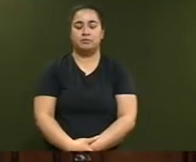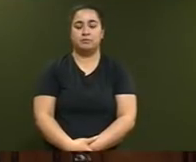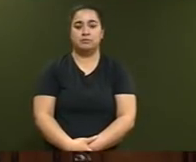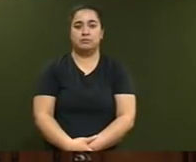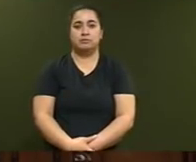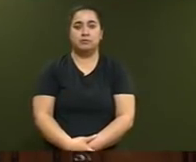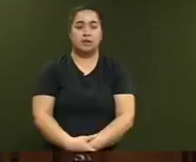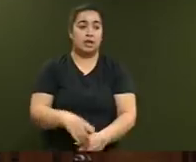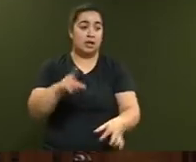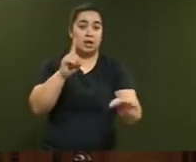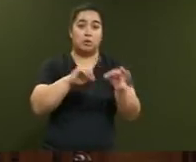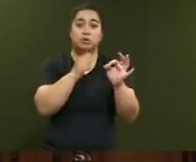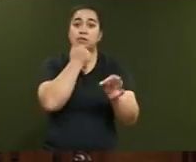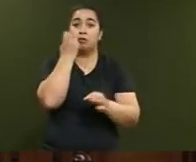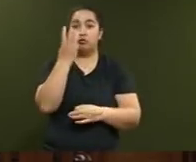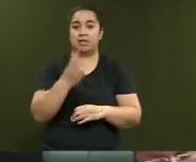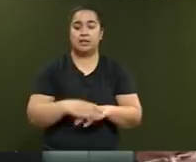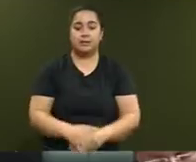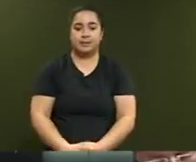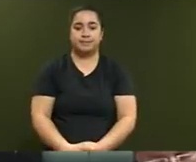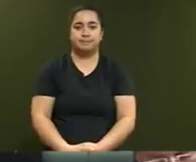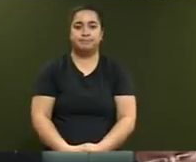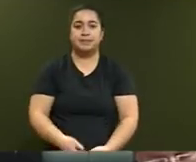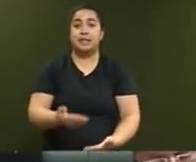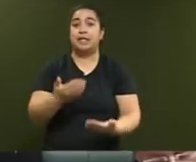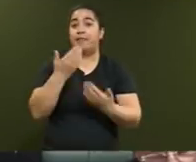Question number three, the Honourable Amy Adams. Thank you, Mr Speaker. My question is to the